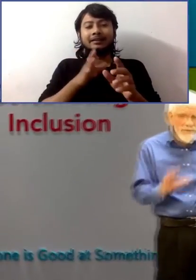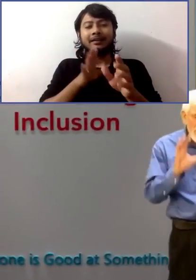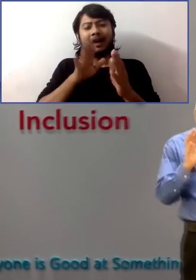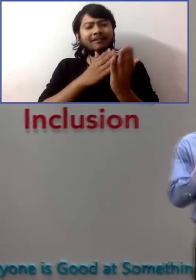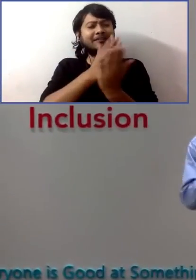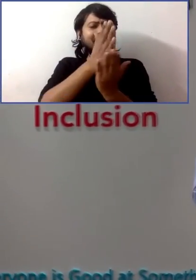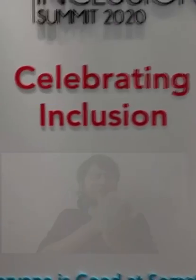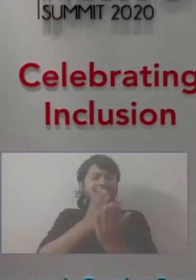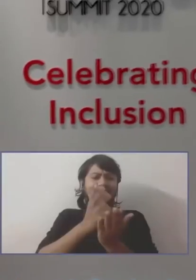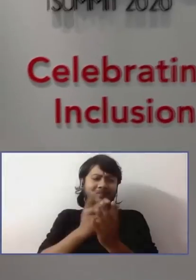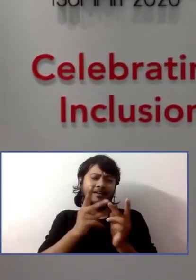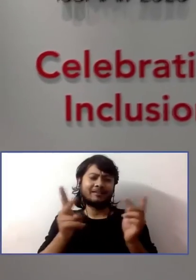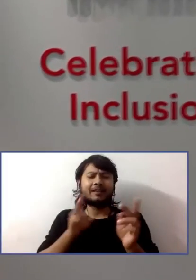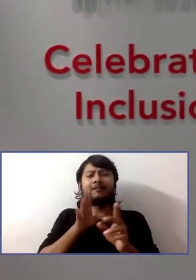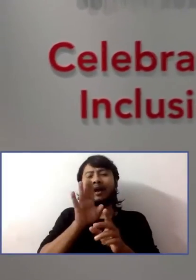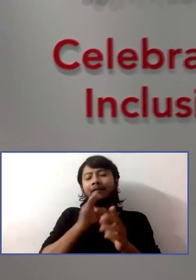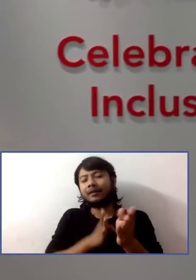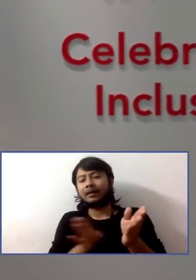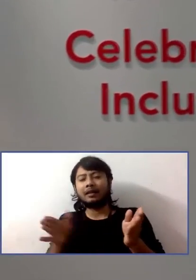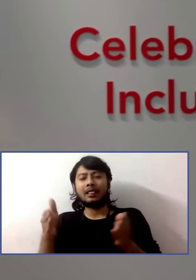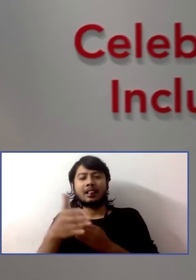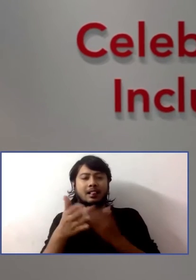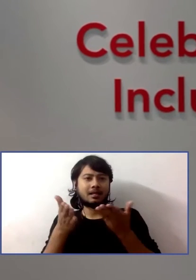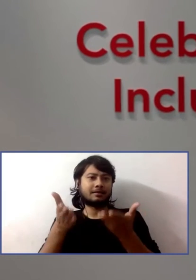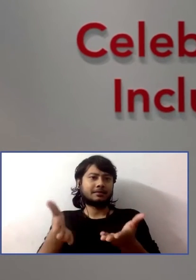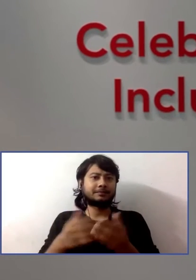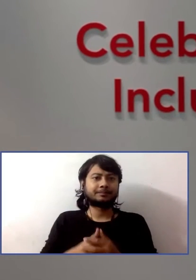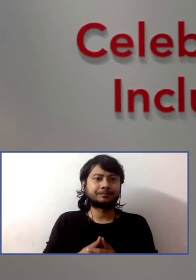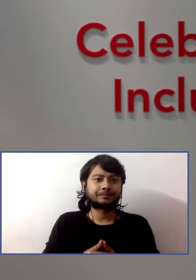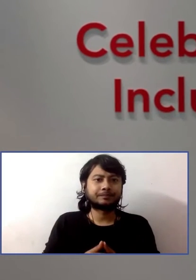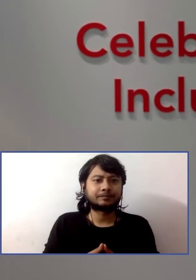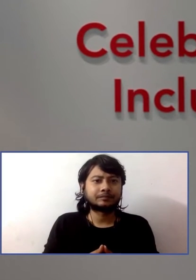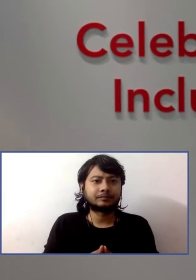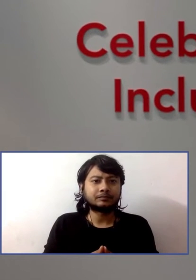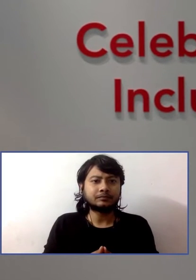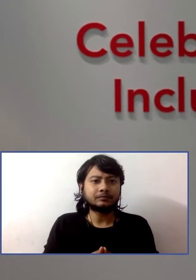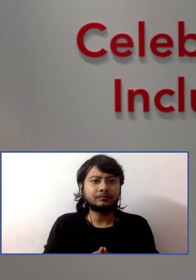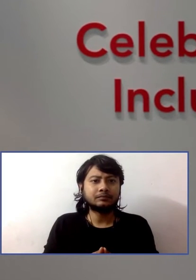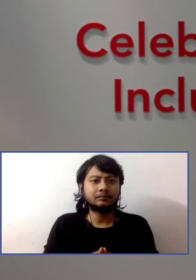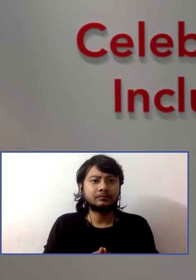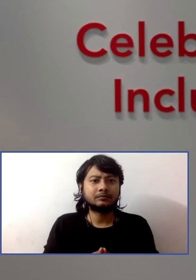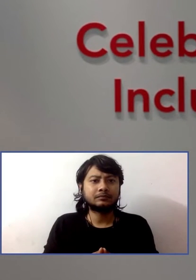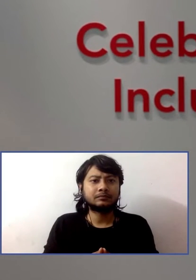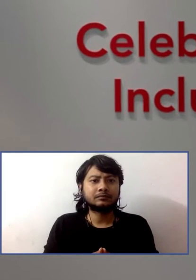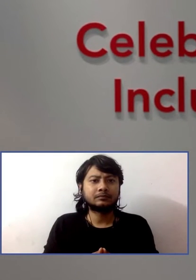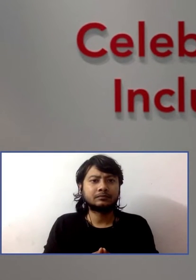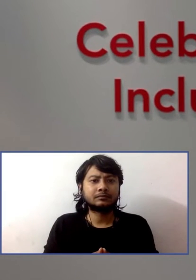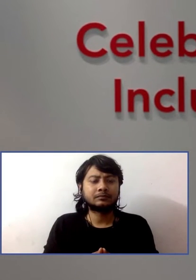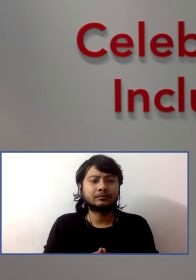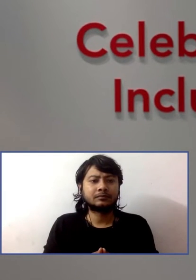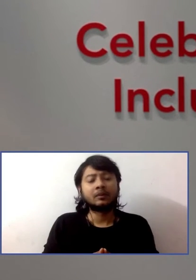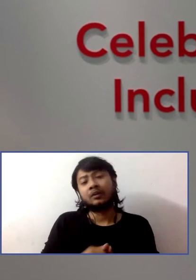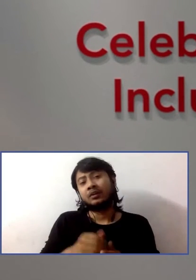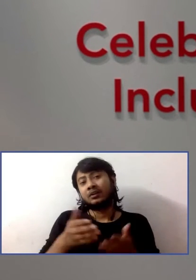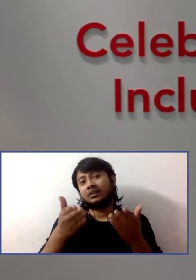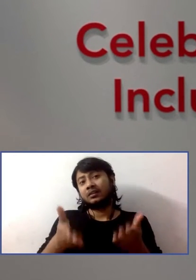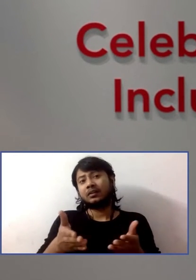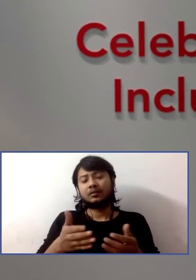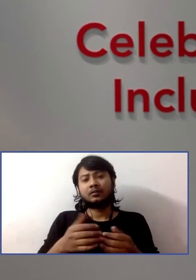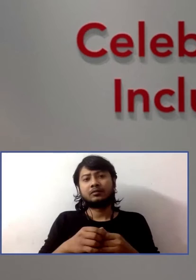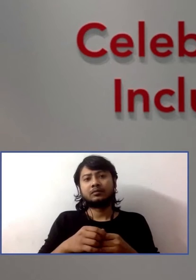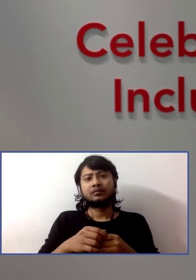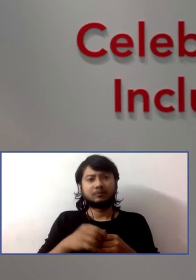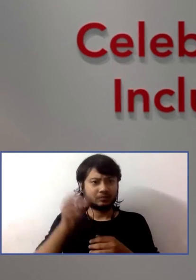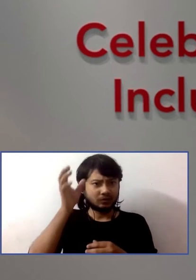example, just to drive the point home in a simple way. Because when this mother's